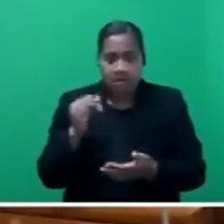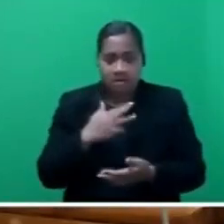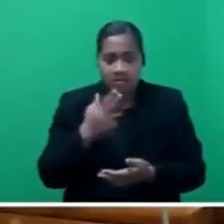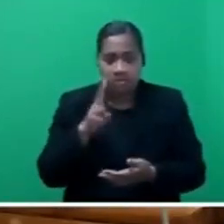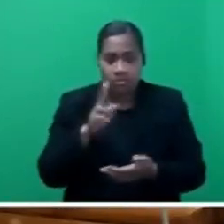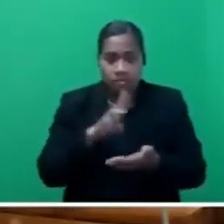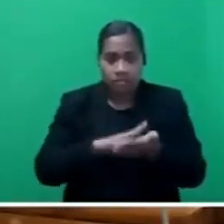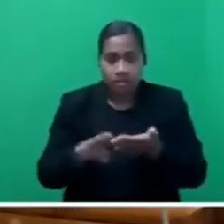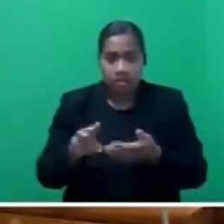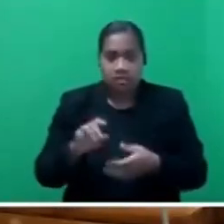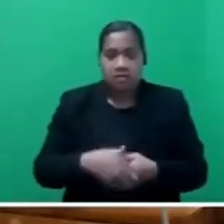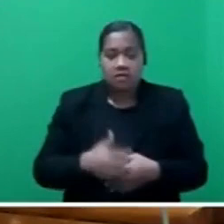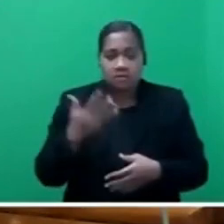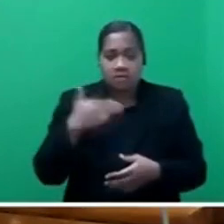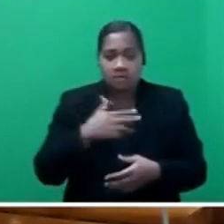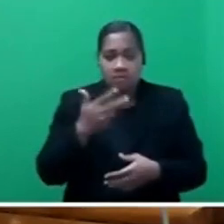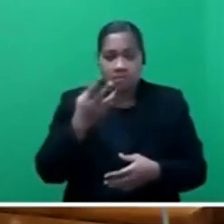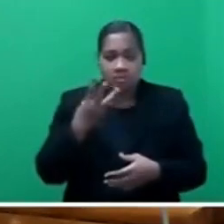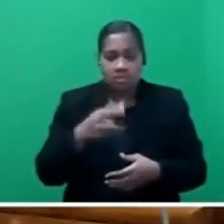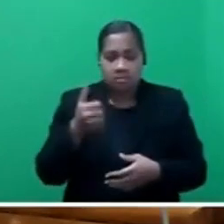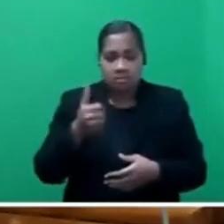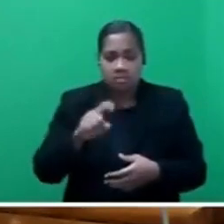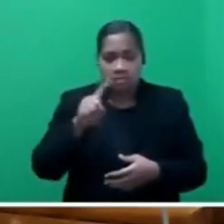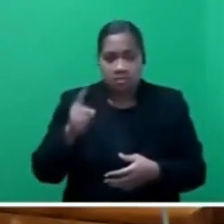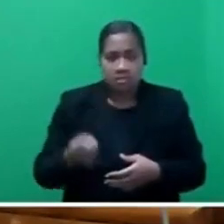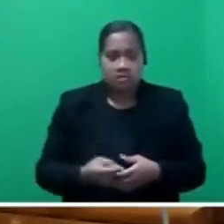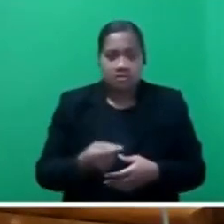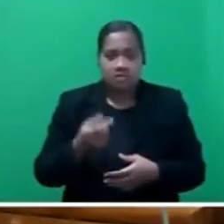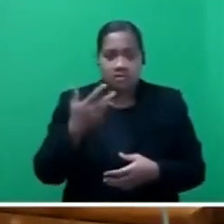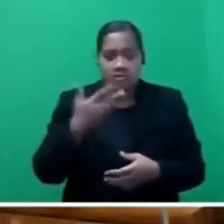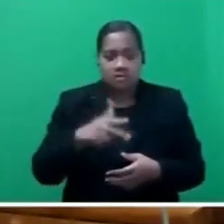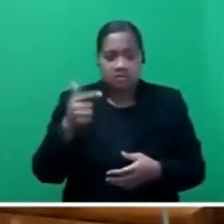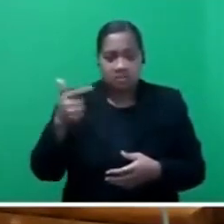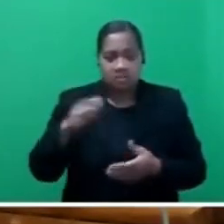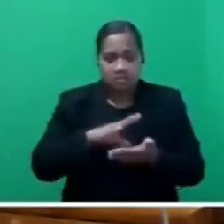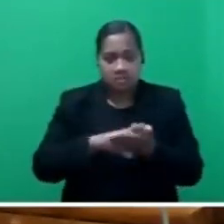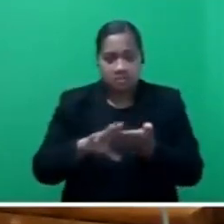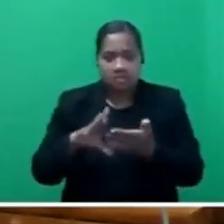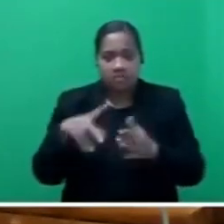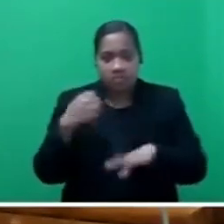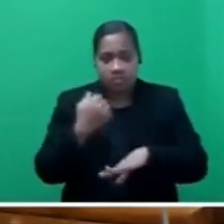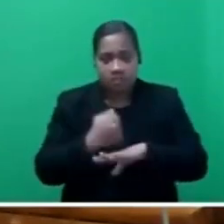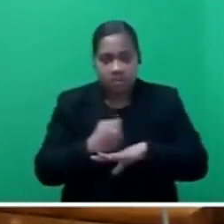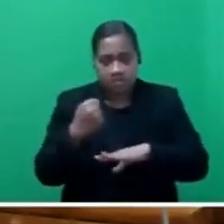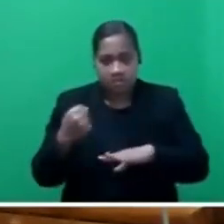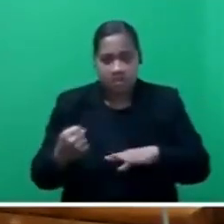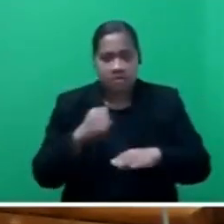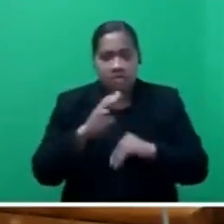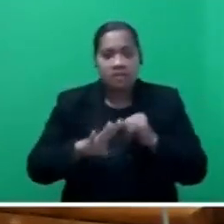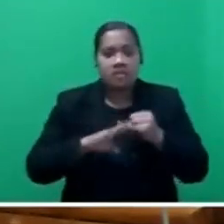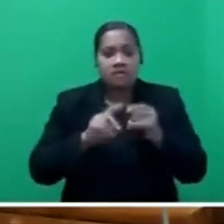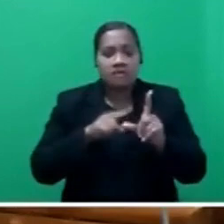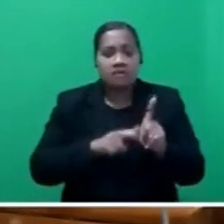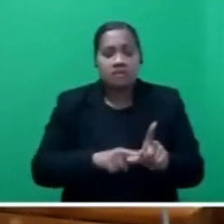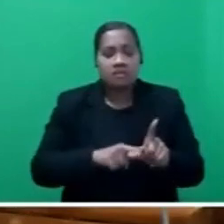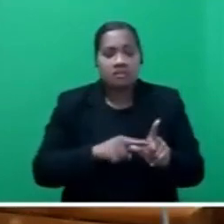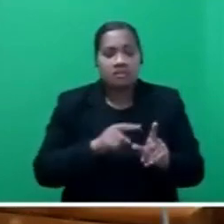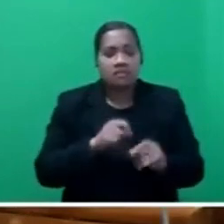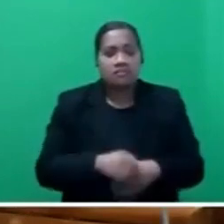,187 for the Honourable Services of Government for the year ending 31 July 2022.